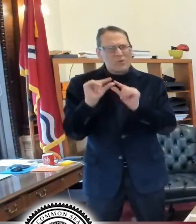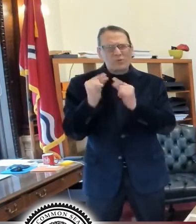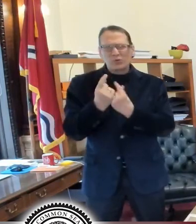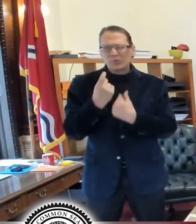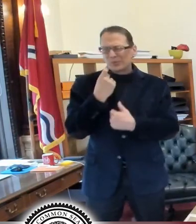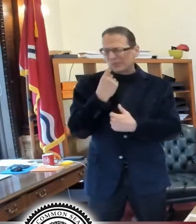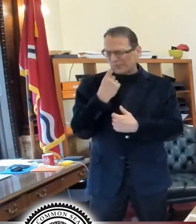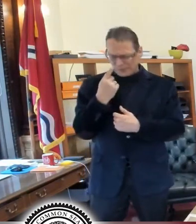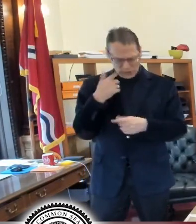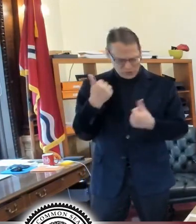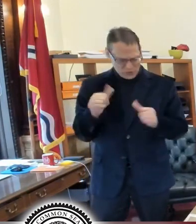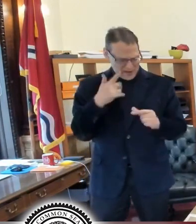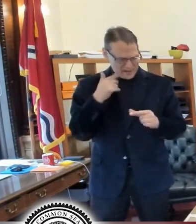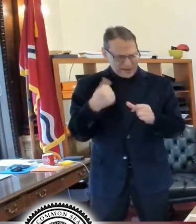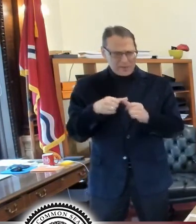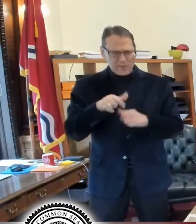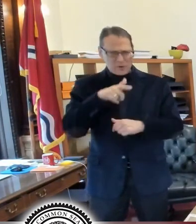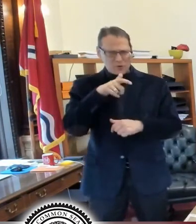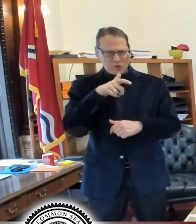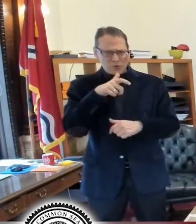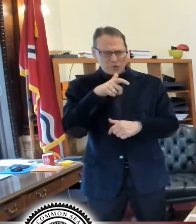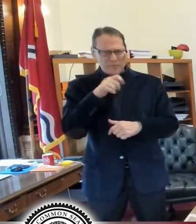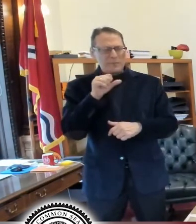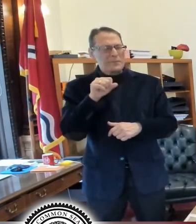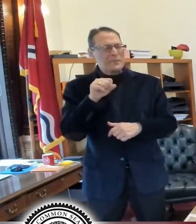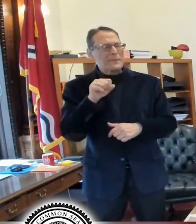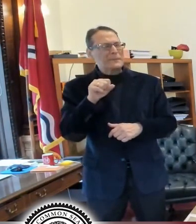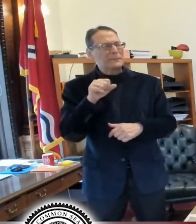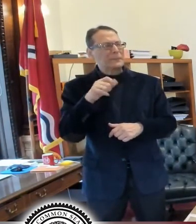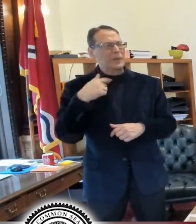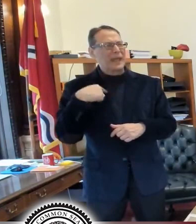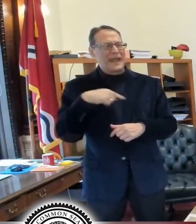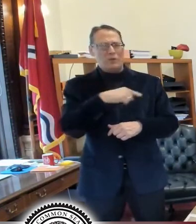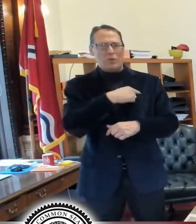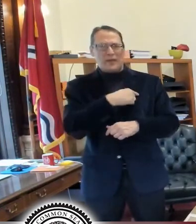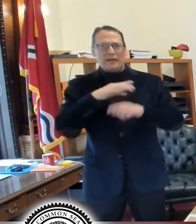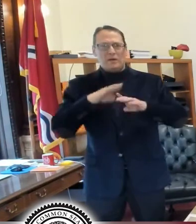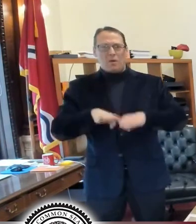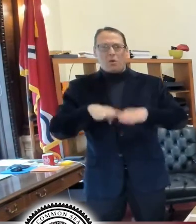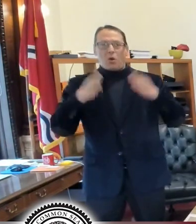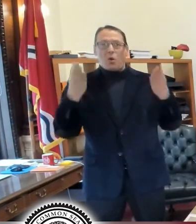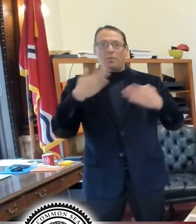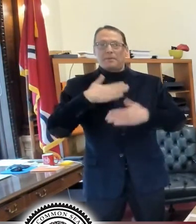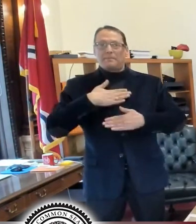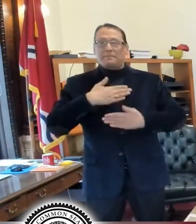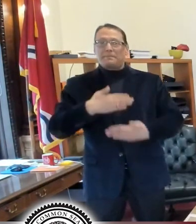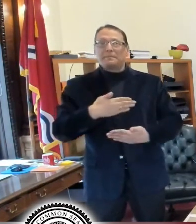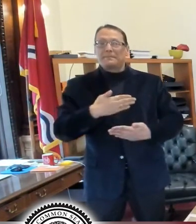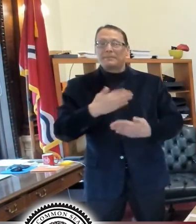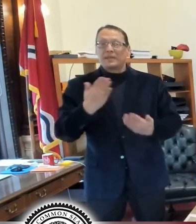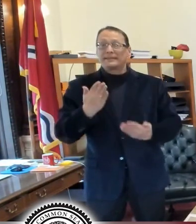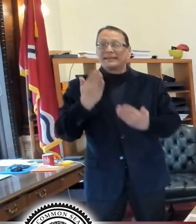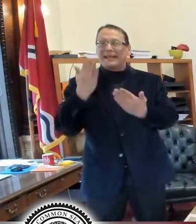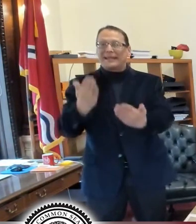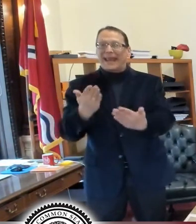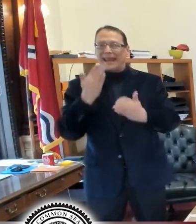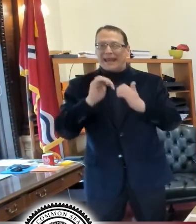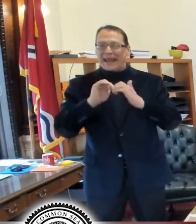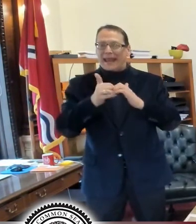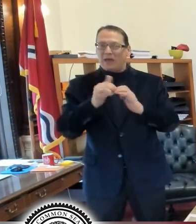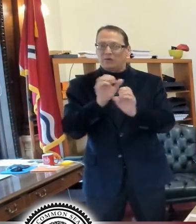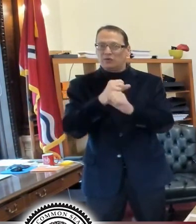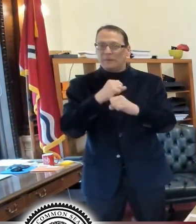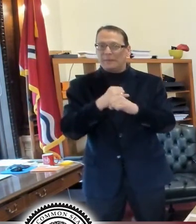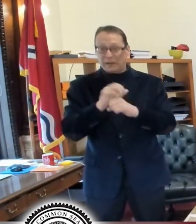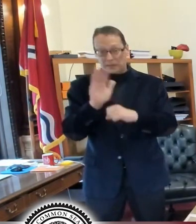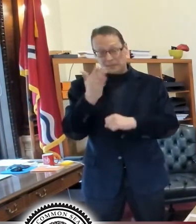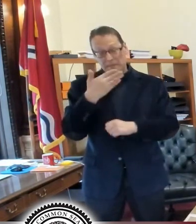I'm trying to recall who it was, but certainly we are open to having suggestions for how to make those barriers